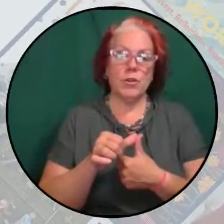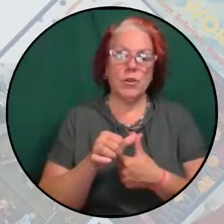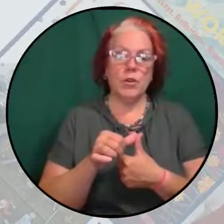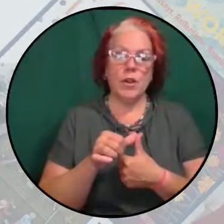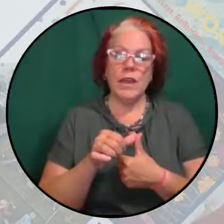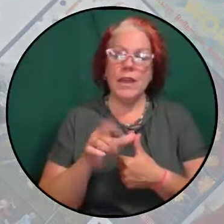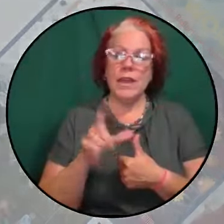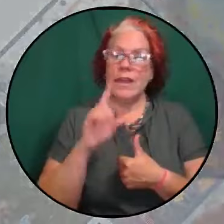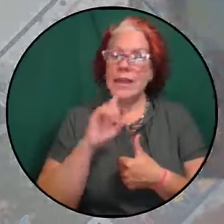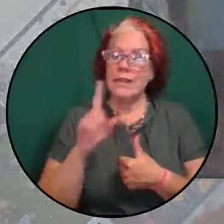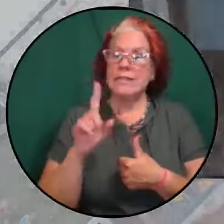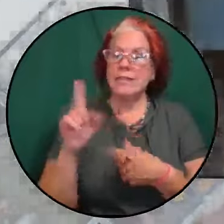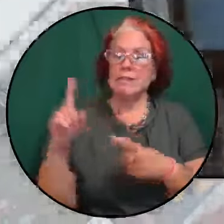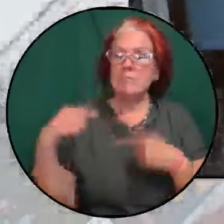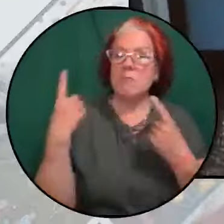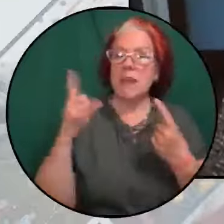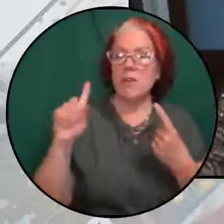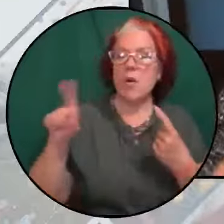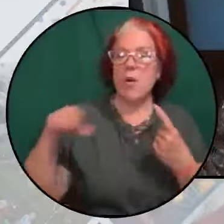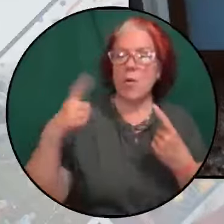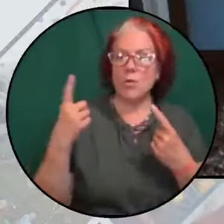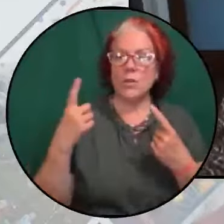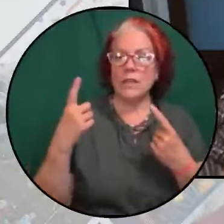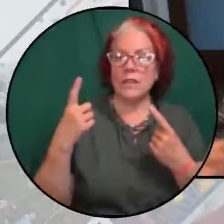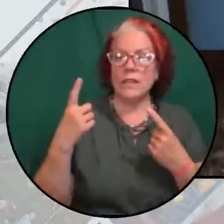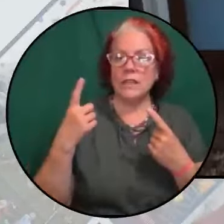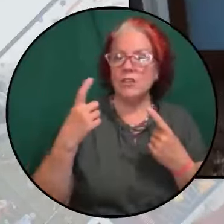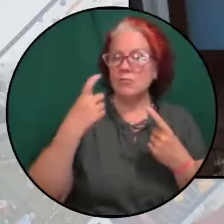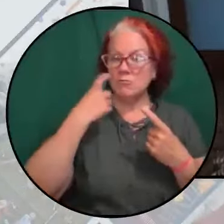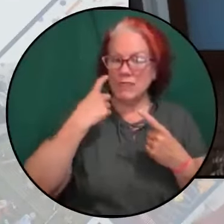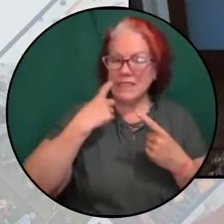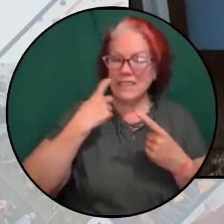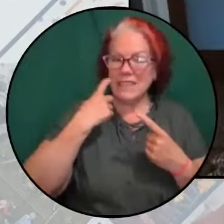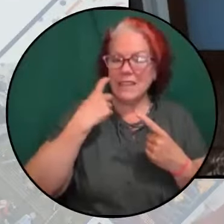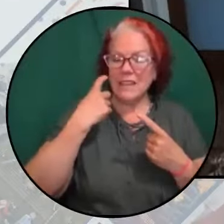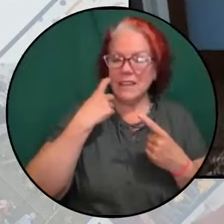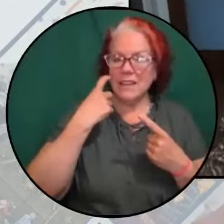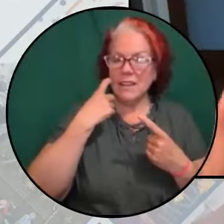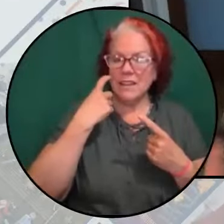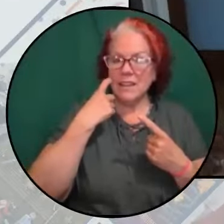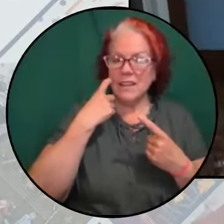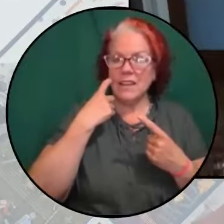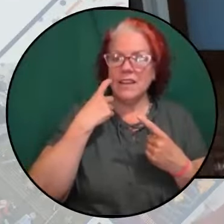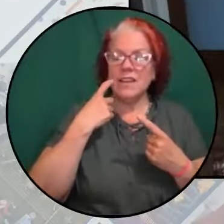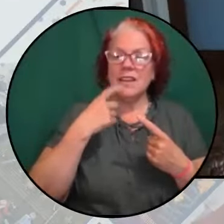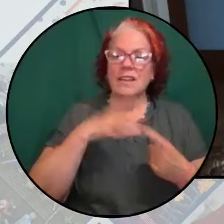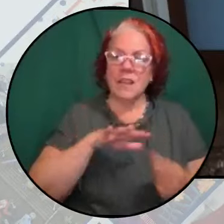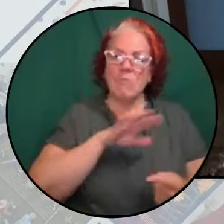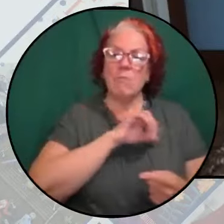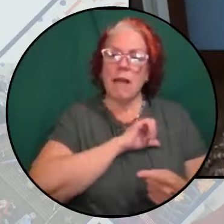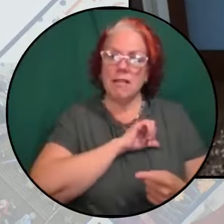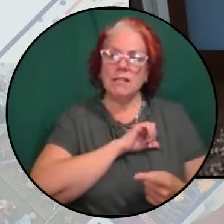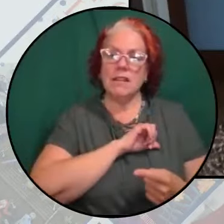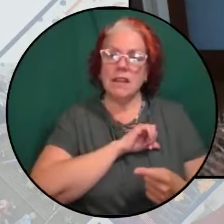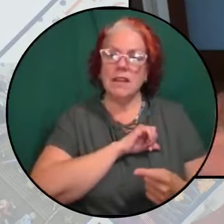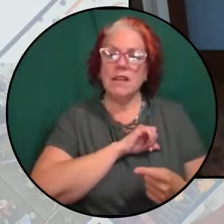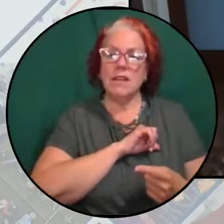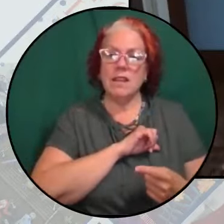it's been only relatively recently that Palestine has been